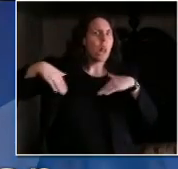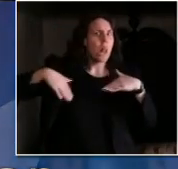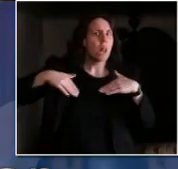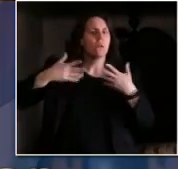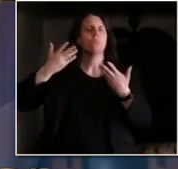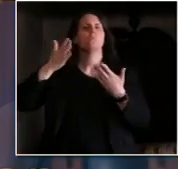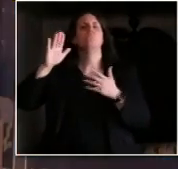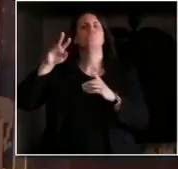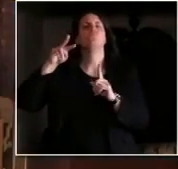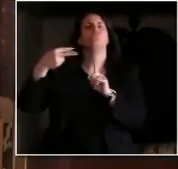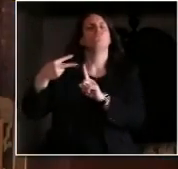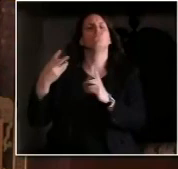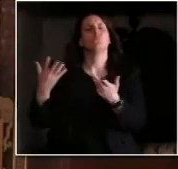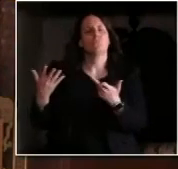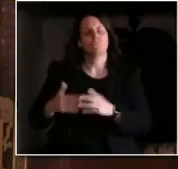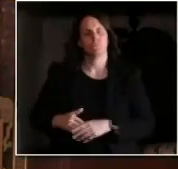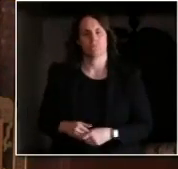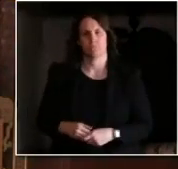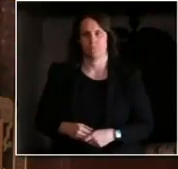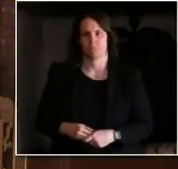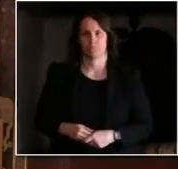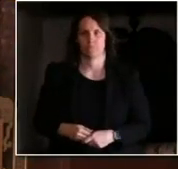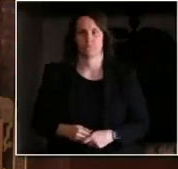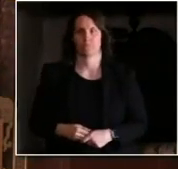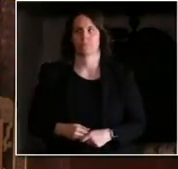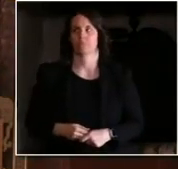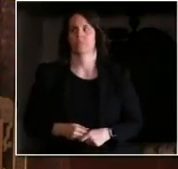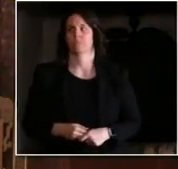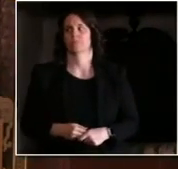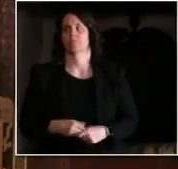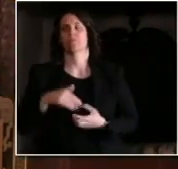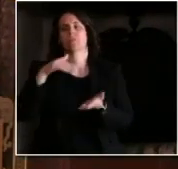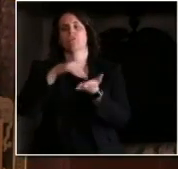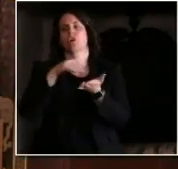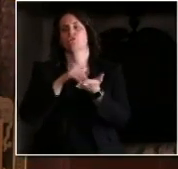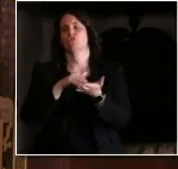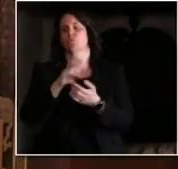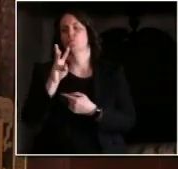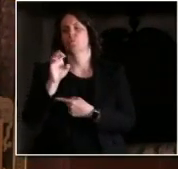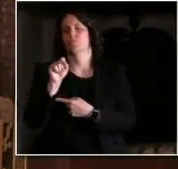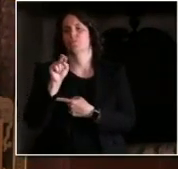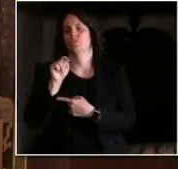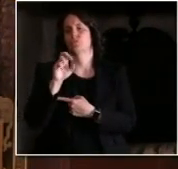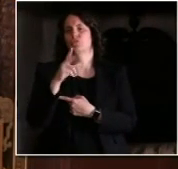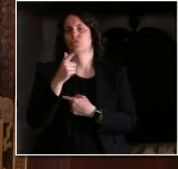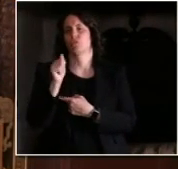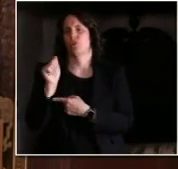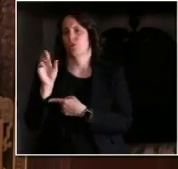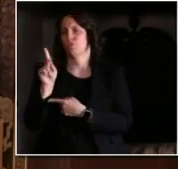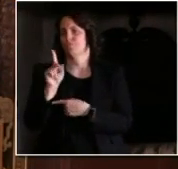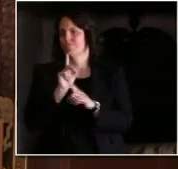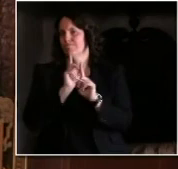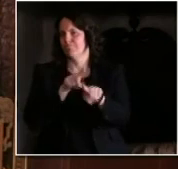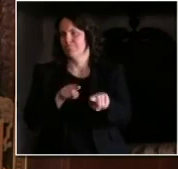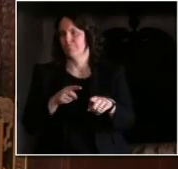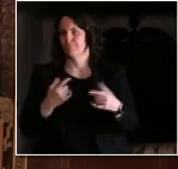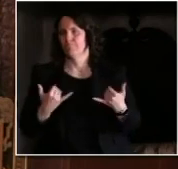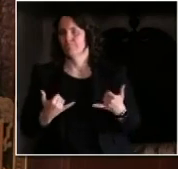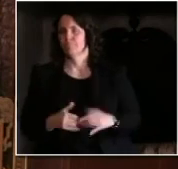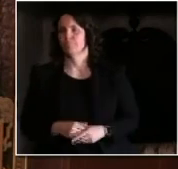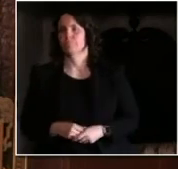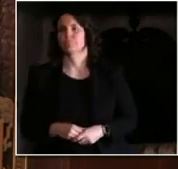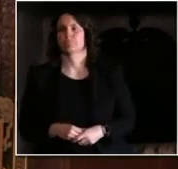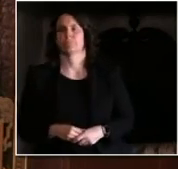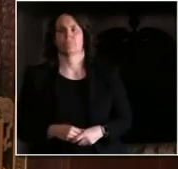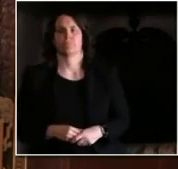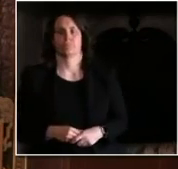Yeah. So we don't necessarily, we're not able to determine